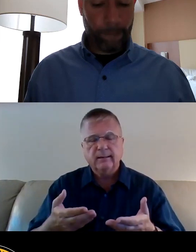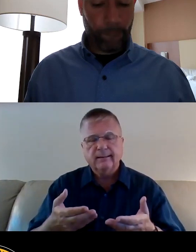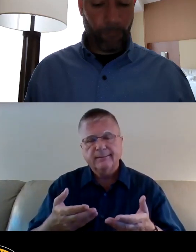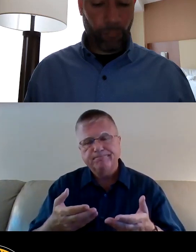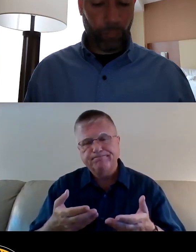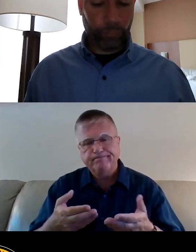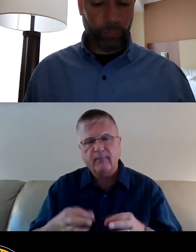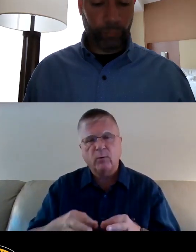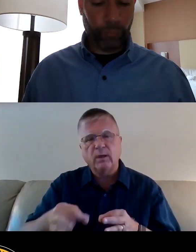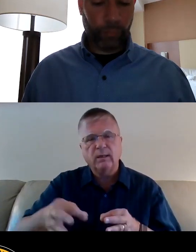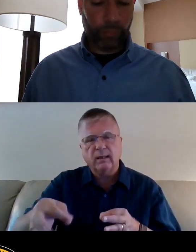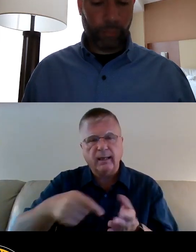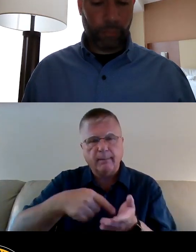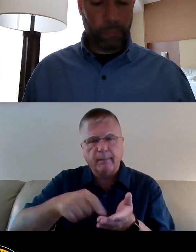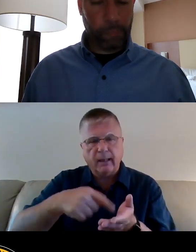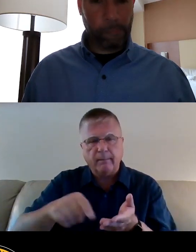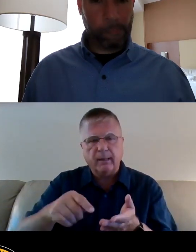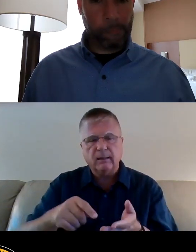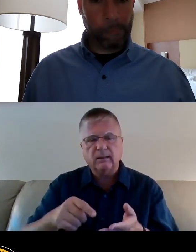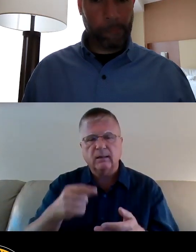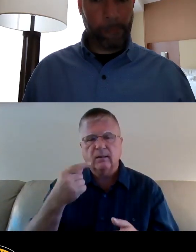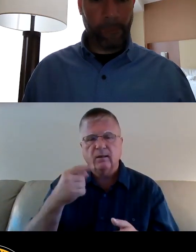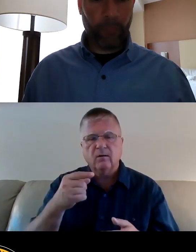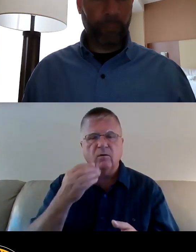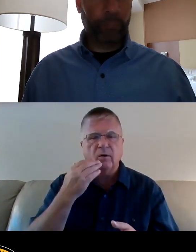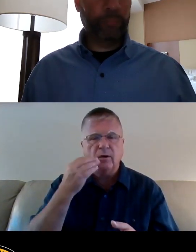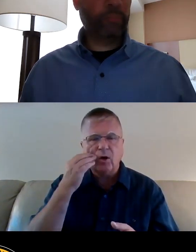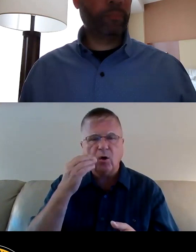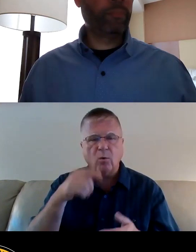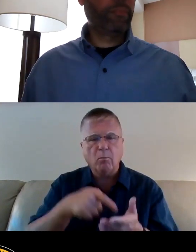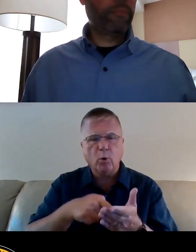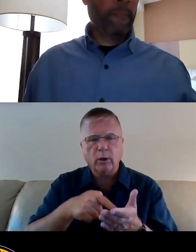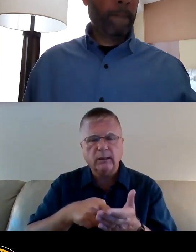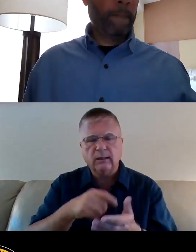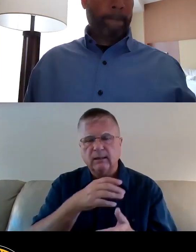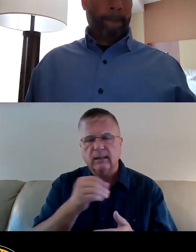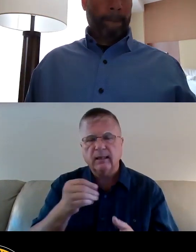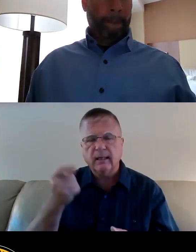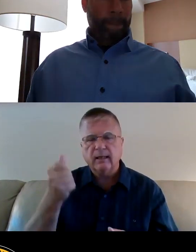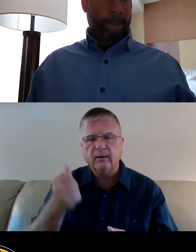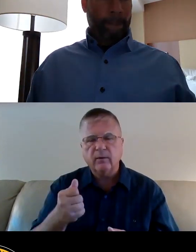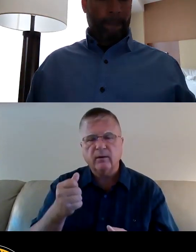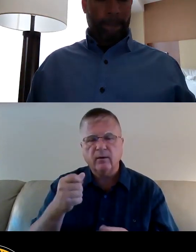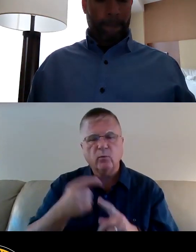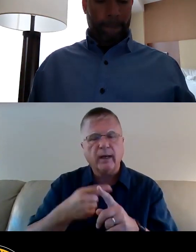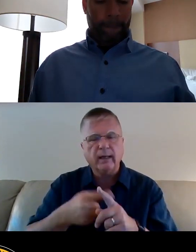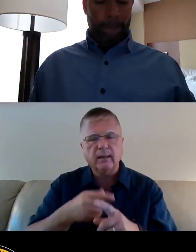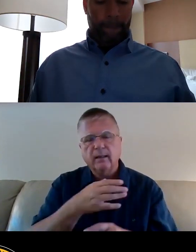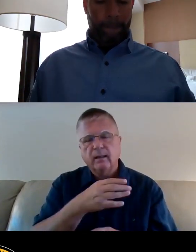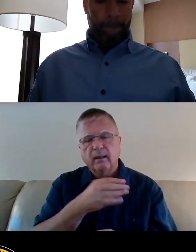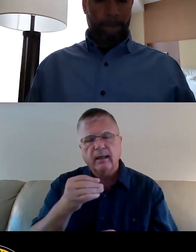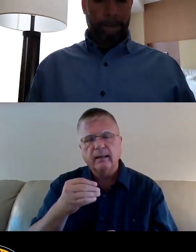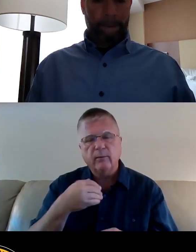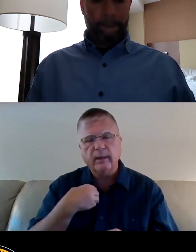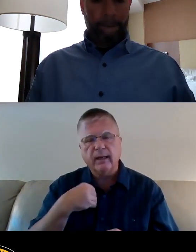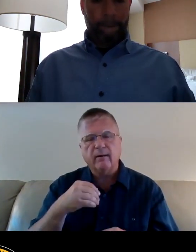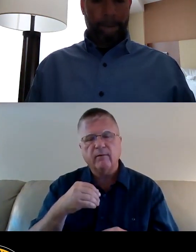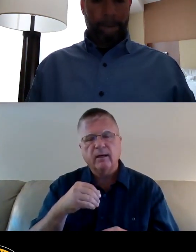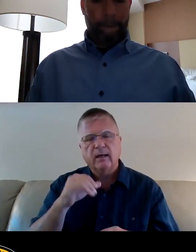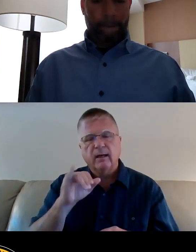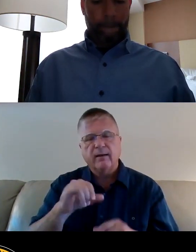delayed payments in home mortgages and rent. But then we also have that group who have sacrificed